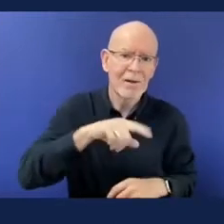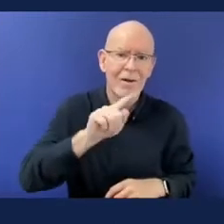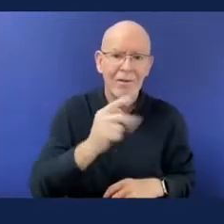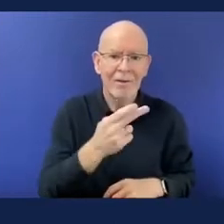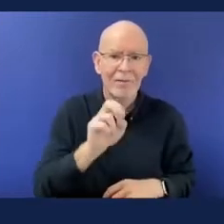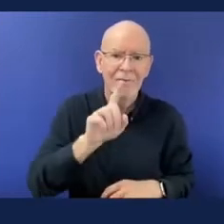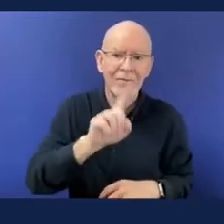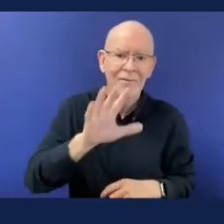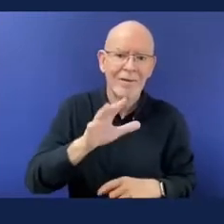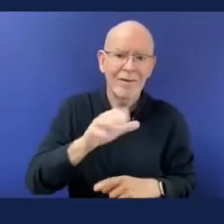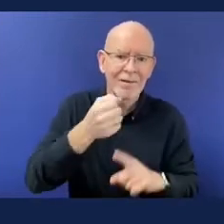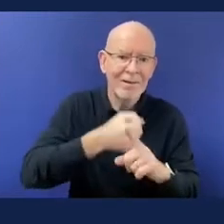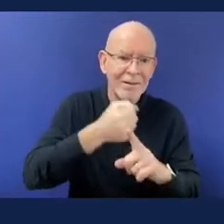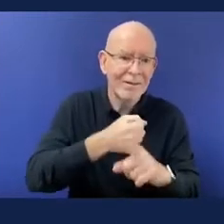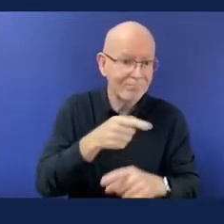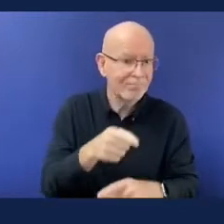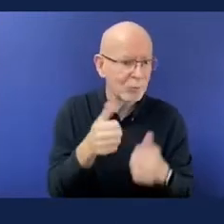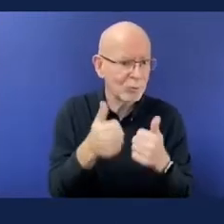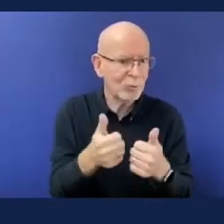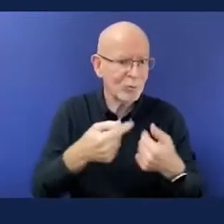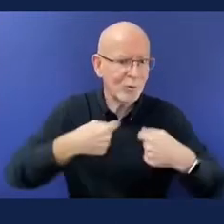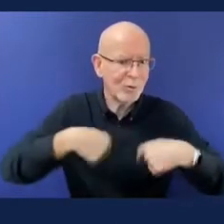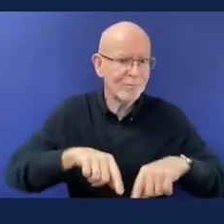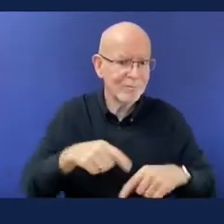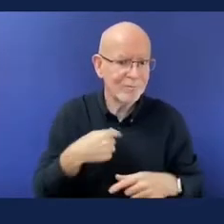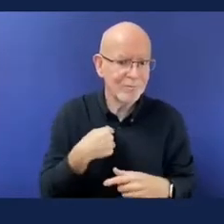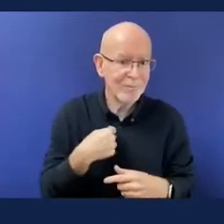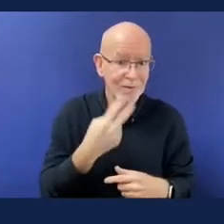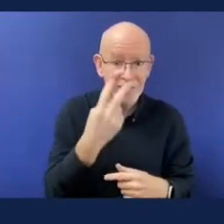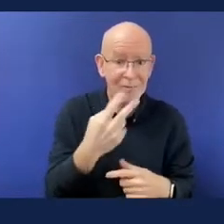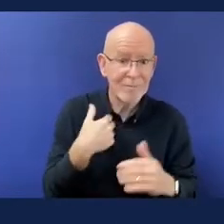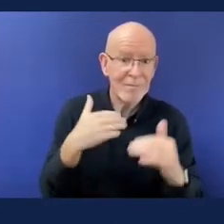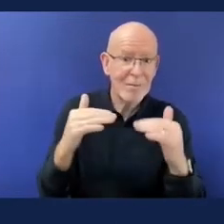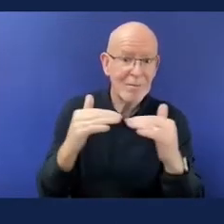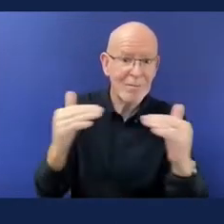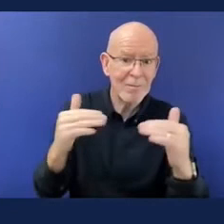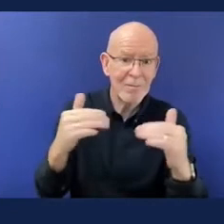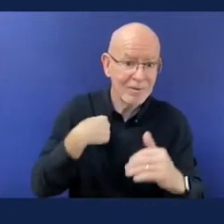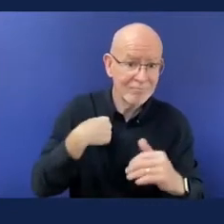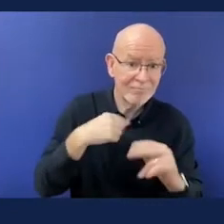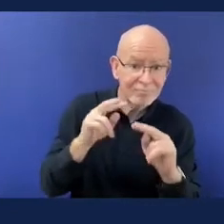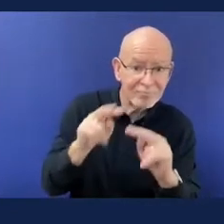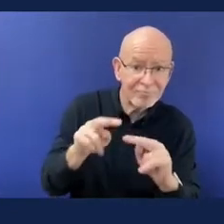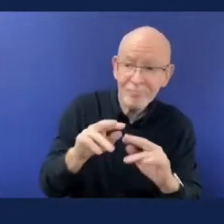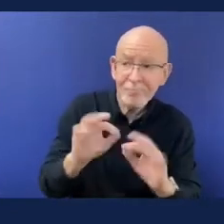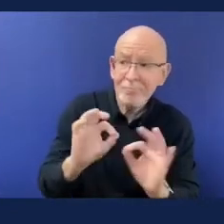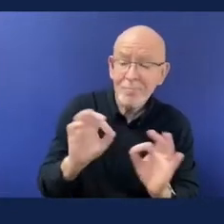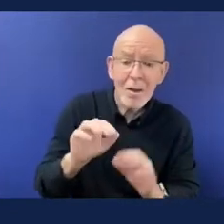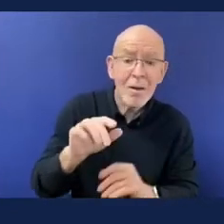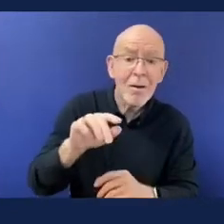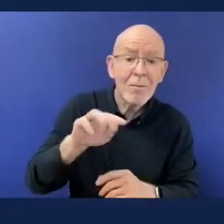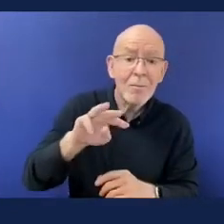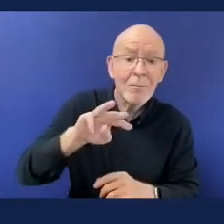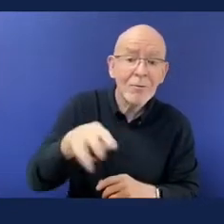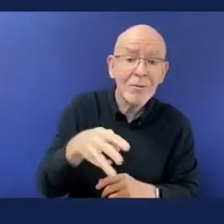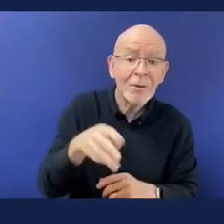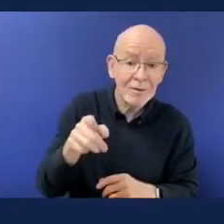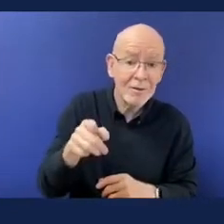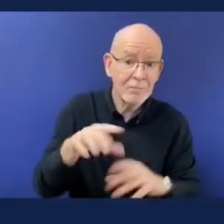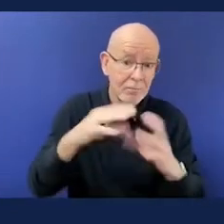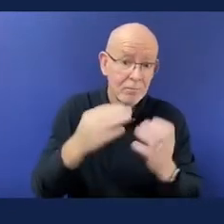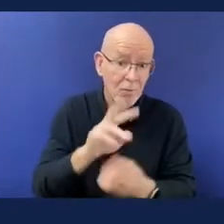billion impressions of content that we put on tick tock working with a partnership with tick tock so we developed a partnership with tick tock um